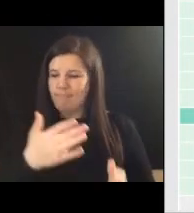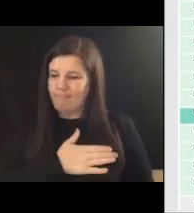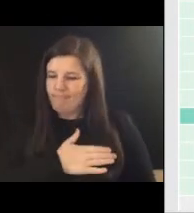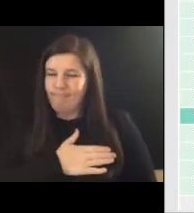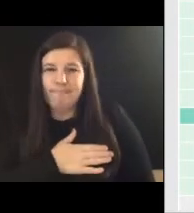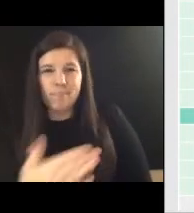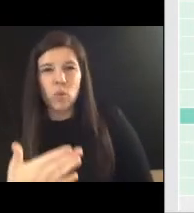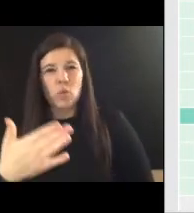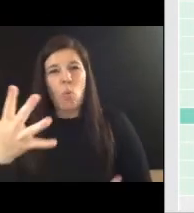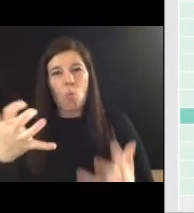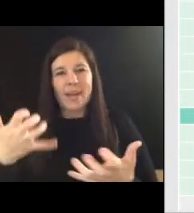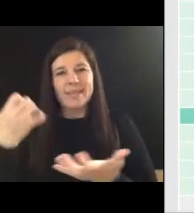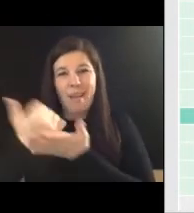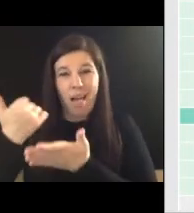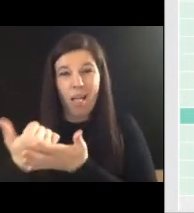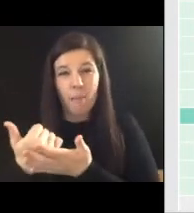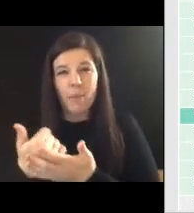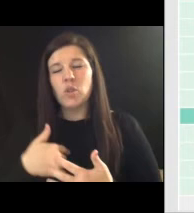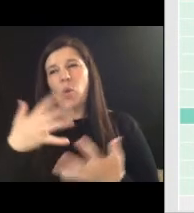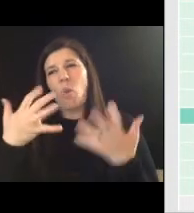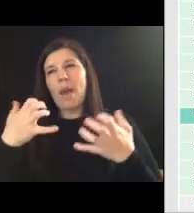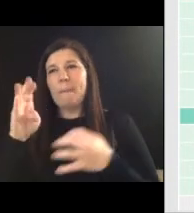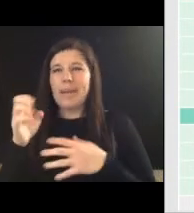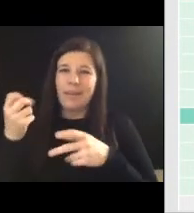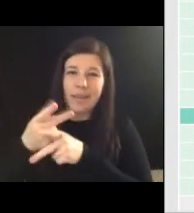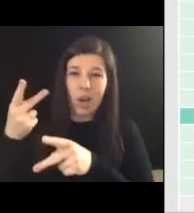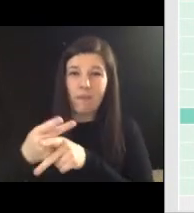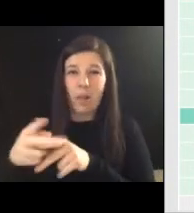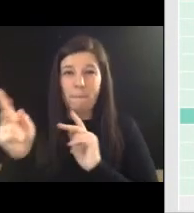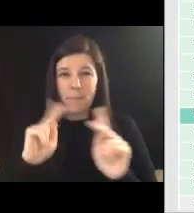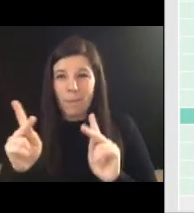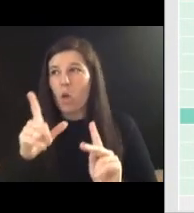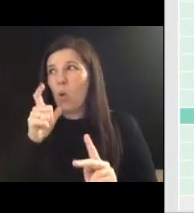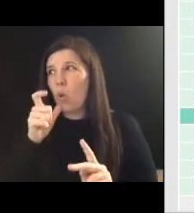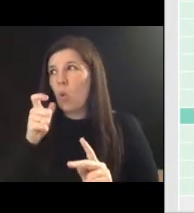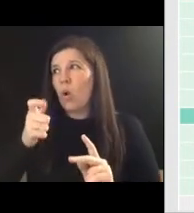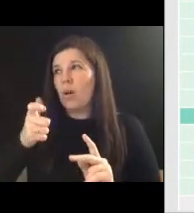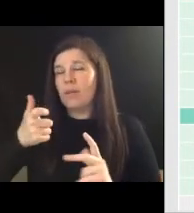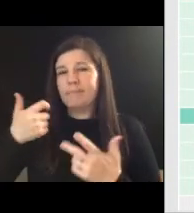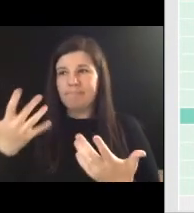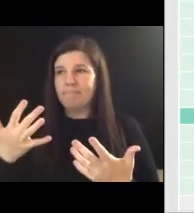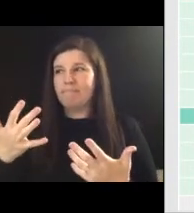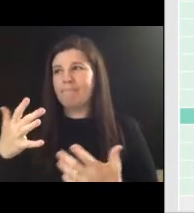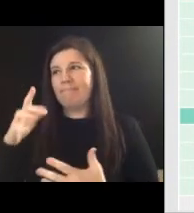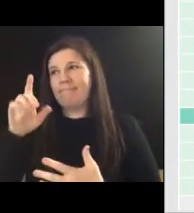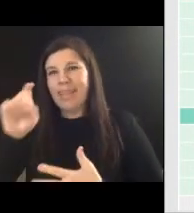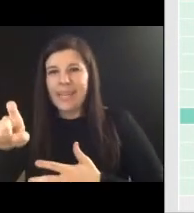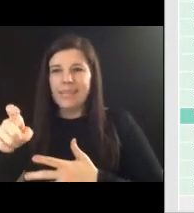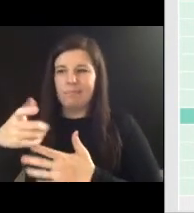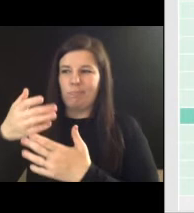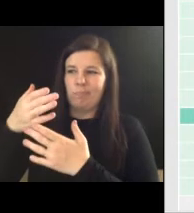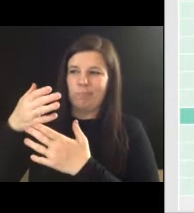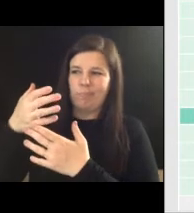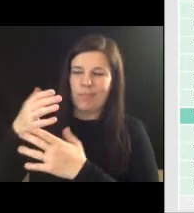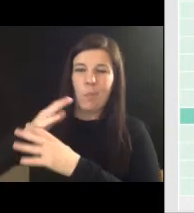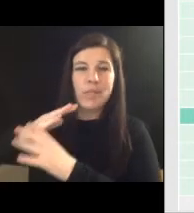i got to be really cautious and protective of those that are not protective of themselves sure thank you any